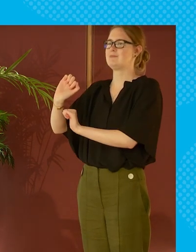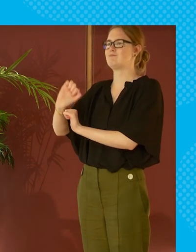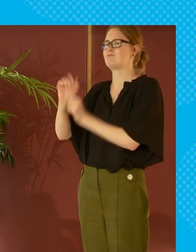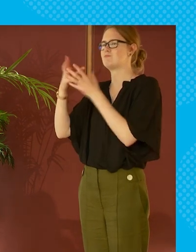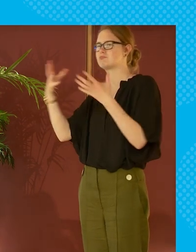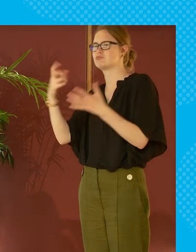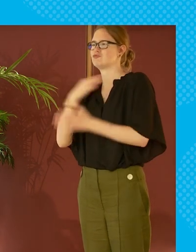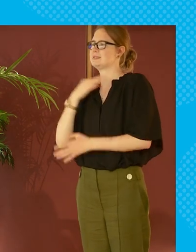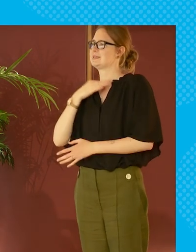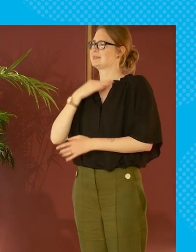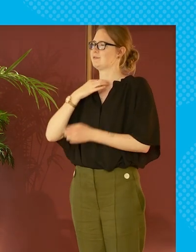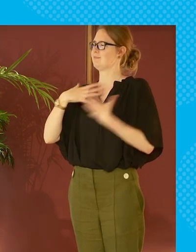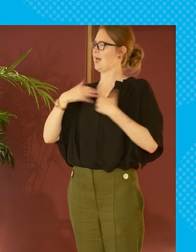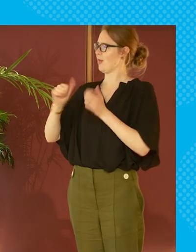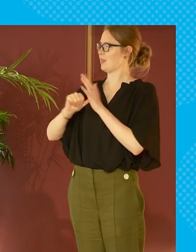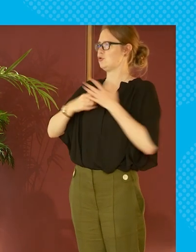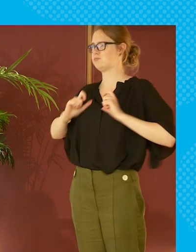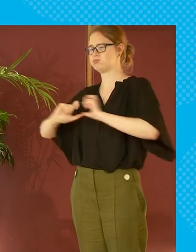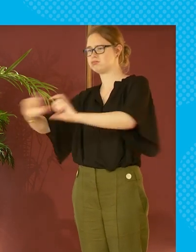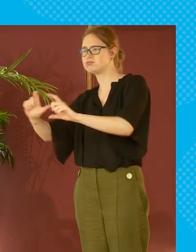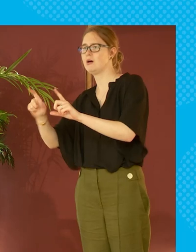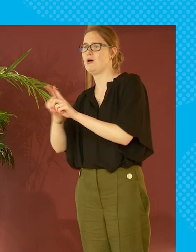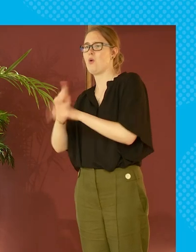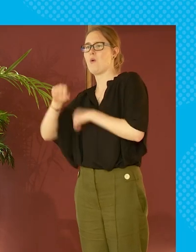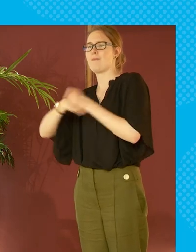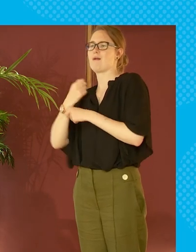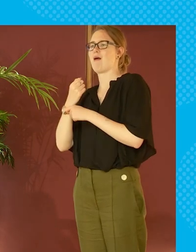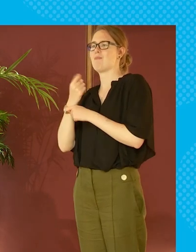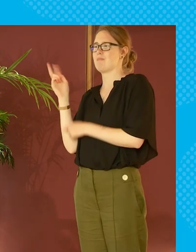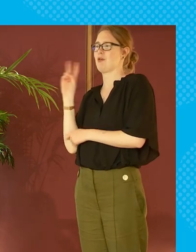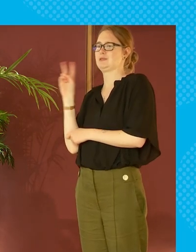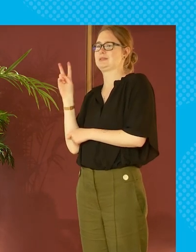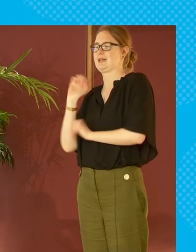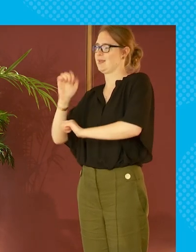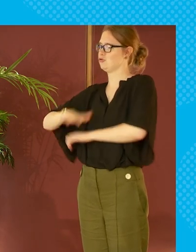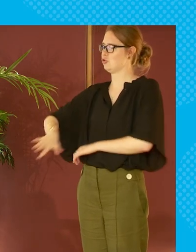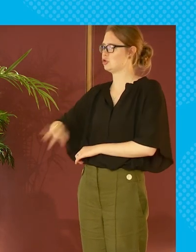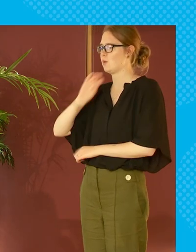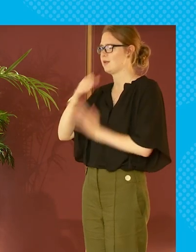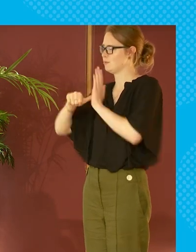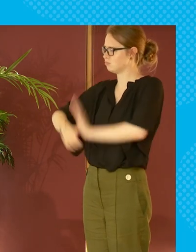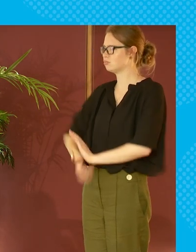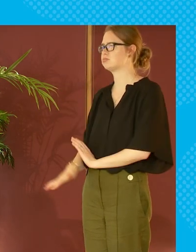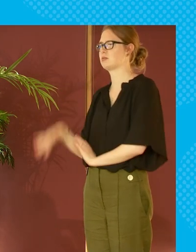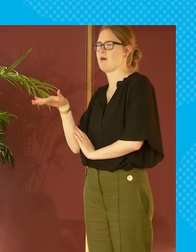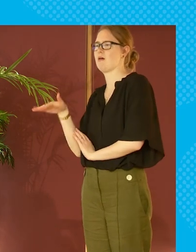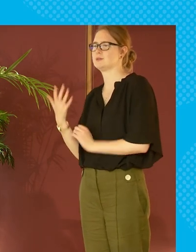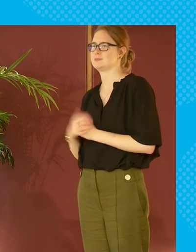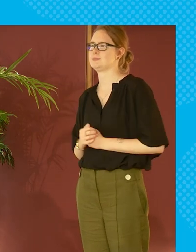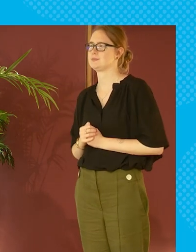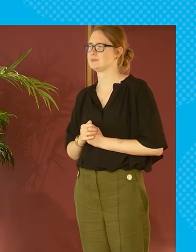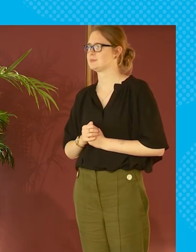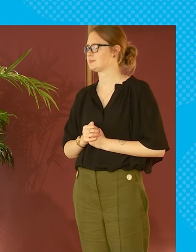are a huge risk of long-term health problems and lo and behold they will become parents and their children will have a tougher upbringing